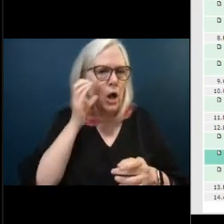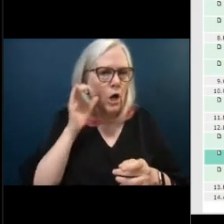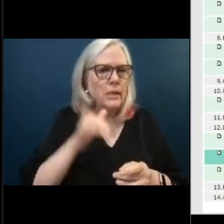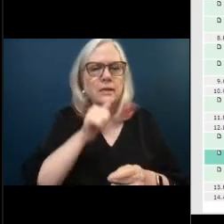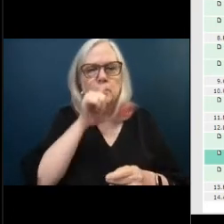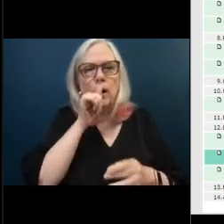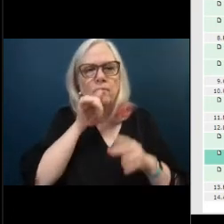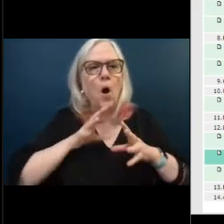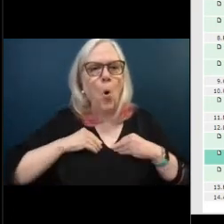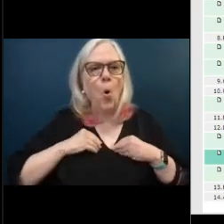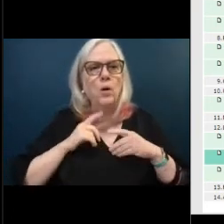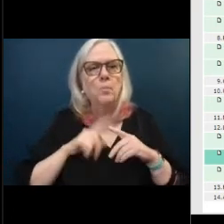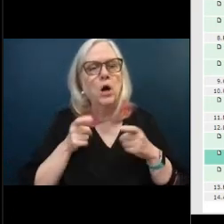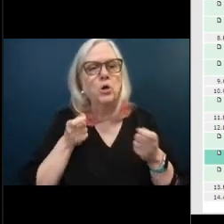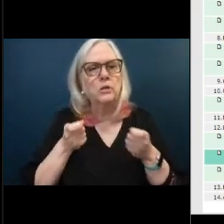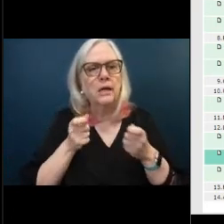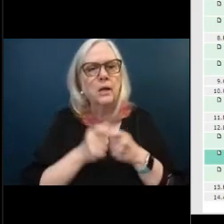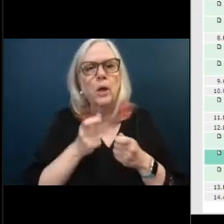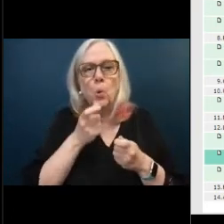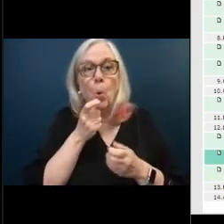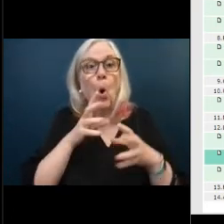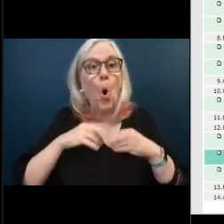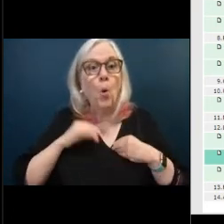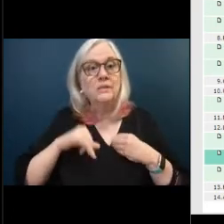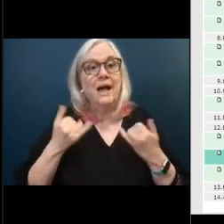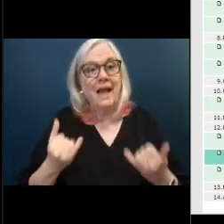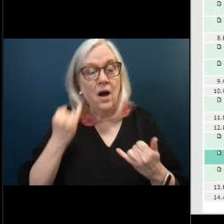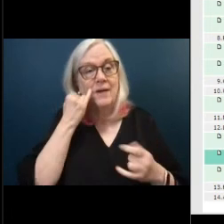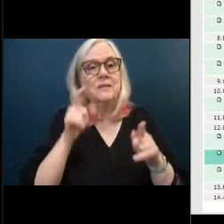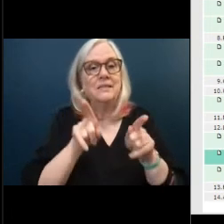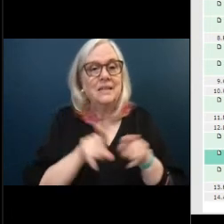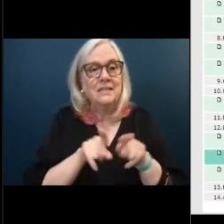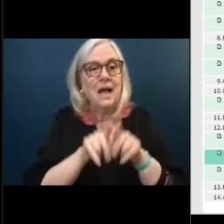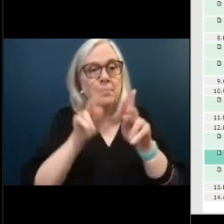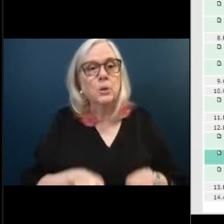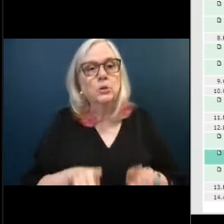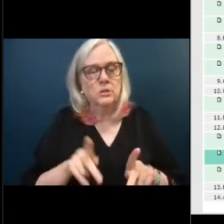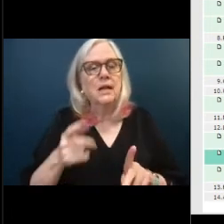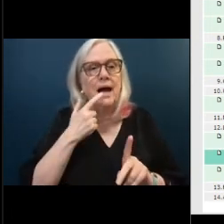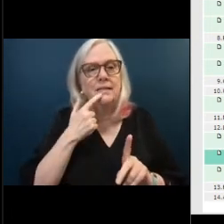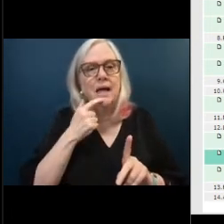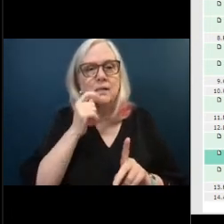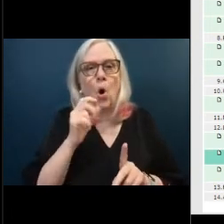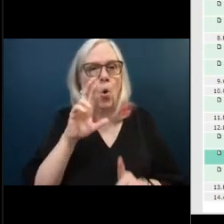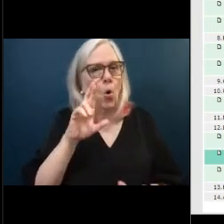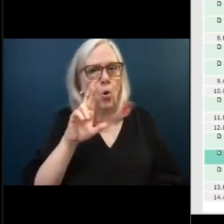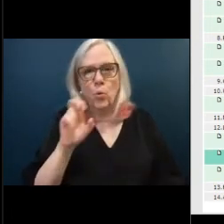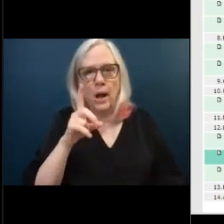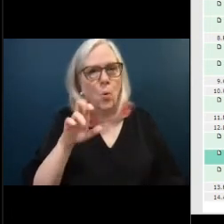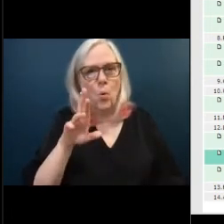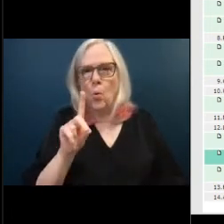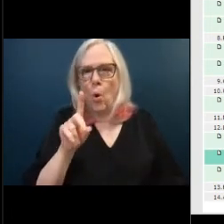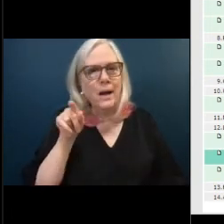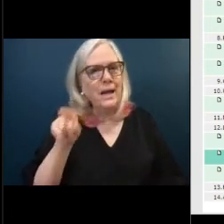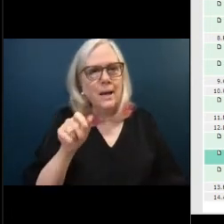you're dealing with whoever owns it now if it's the same person or whoever that is i would say don't reward him with too